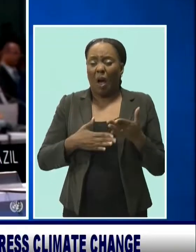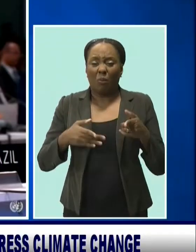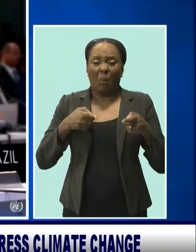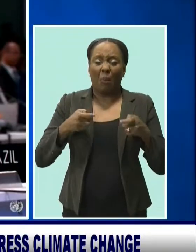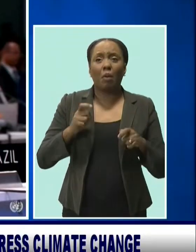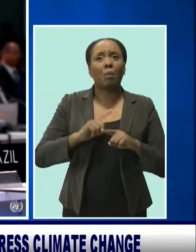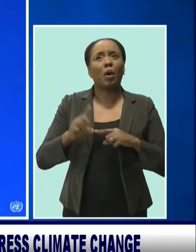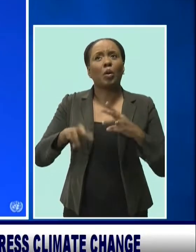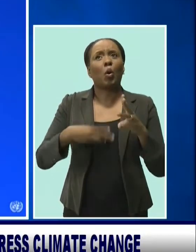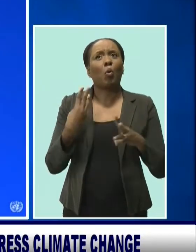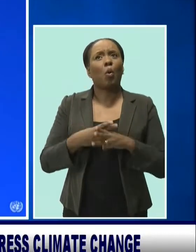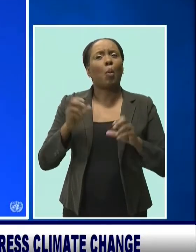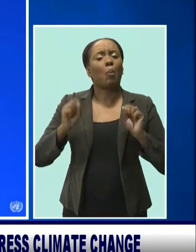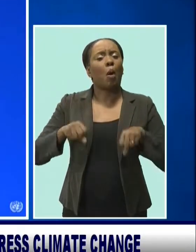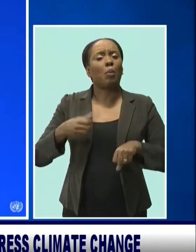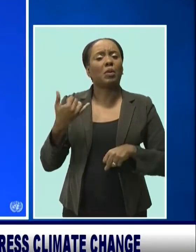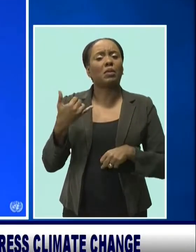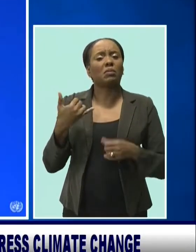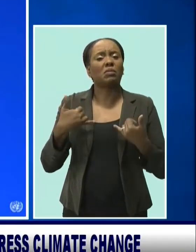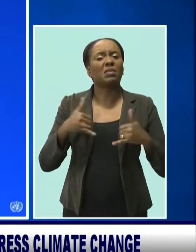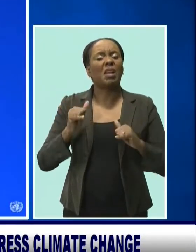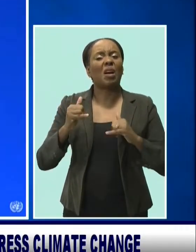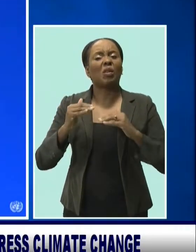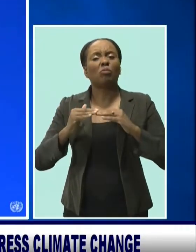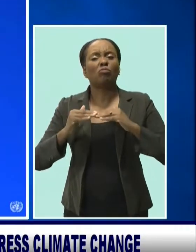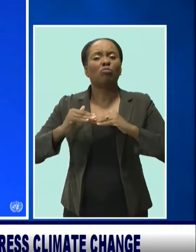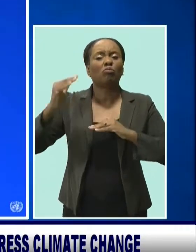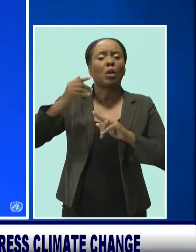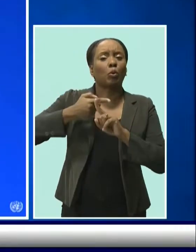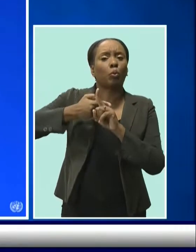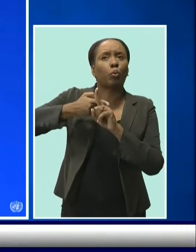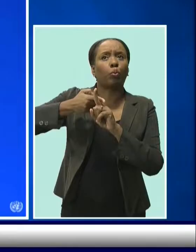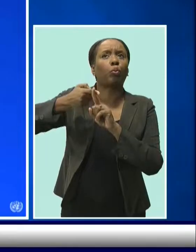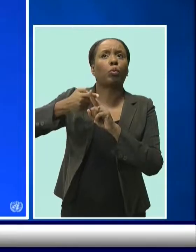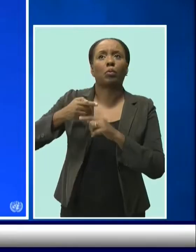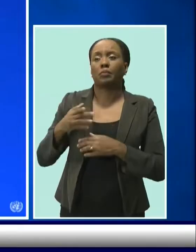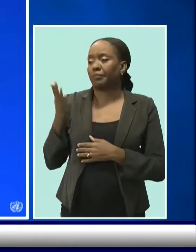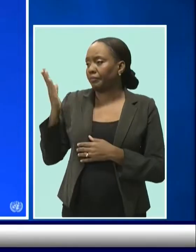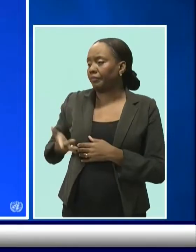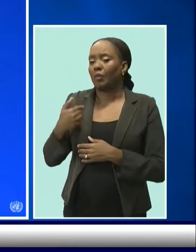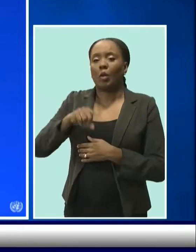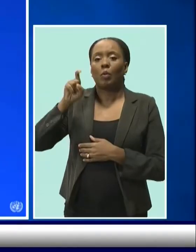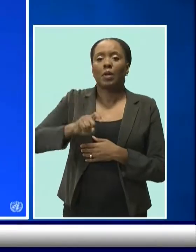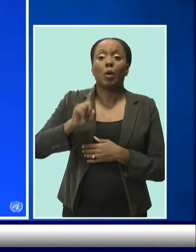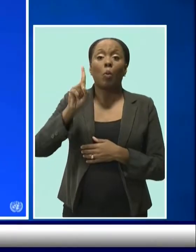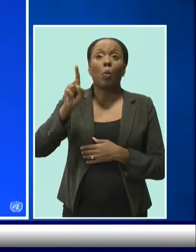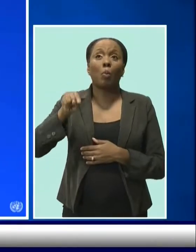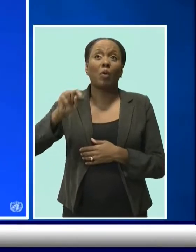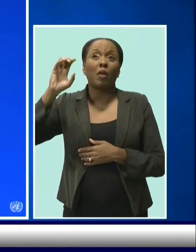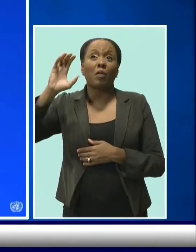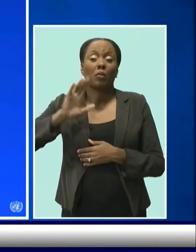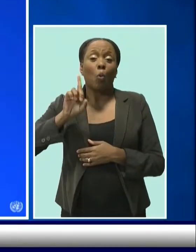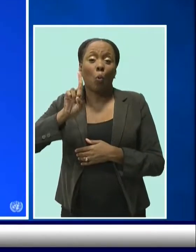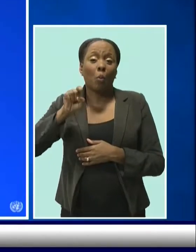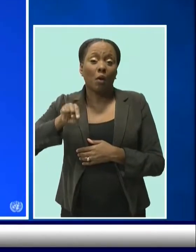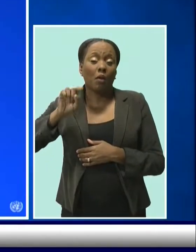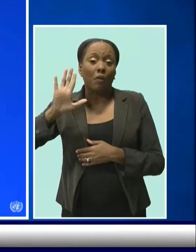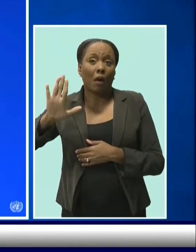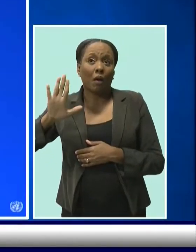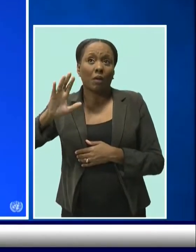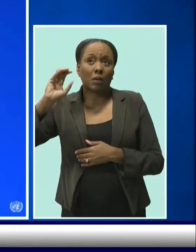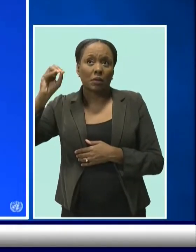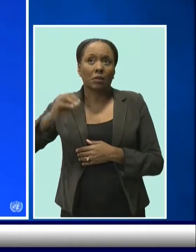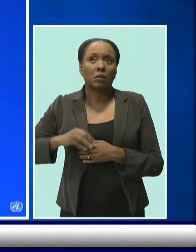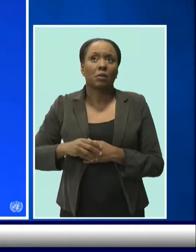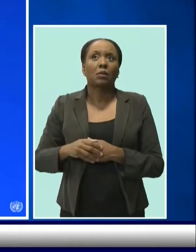temperatures. 1.5 is what we need to survive. Two degrees, yes, SG,